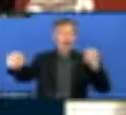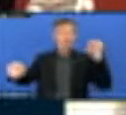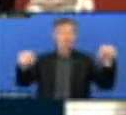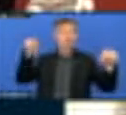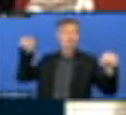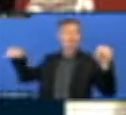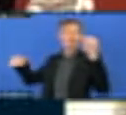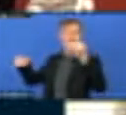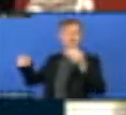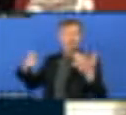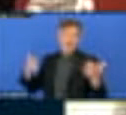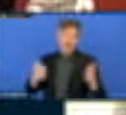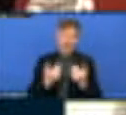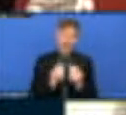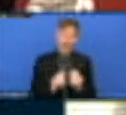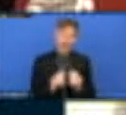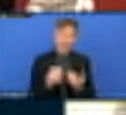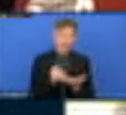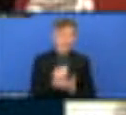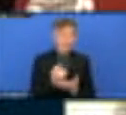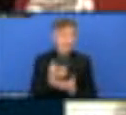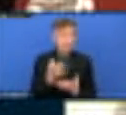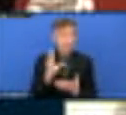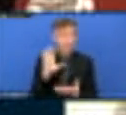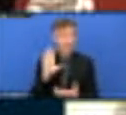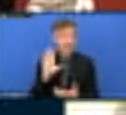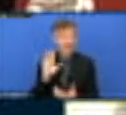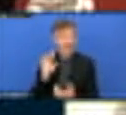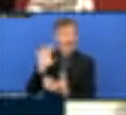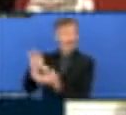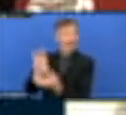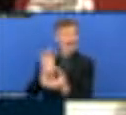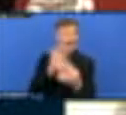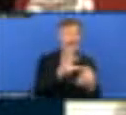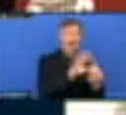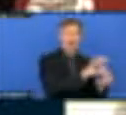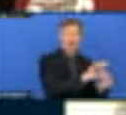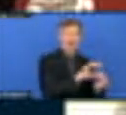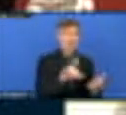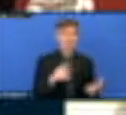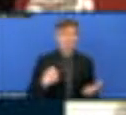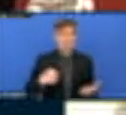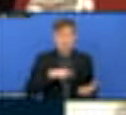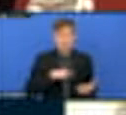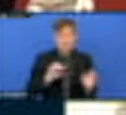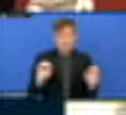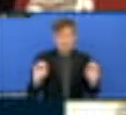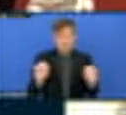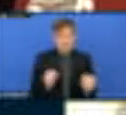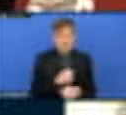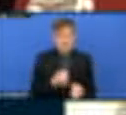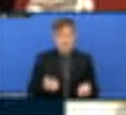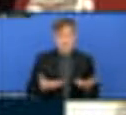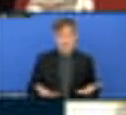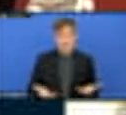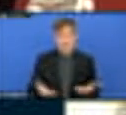did have opted for this approach. So, as soon as the panelists, it's like if the effectiveness of this